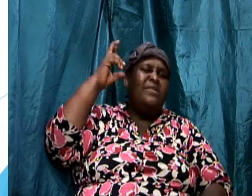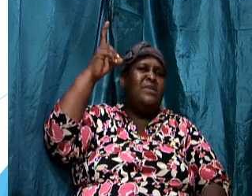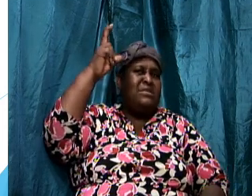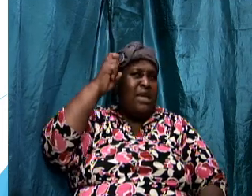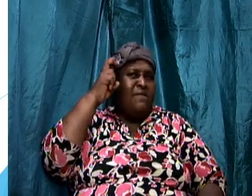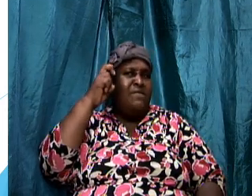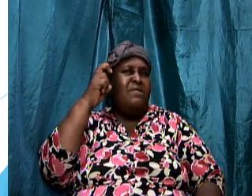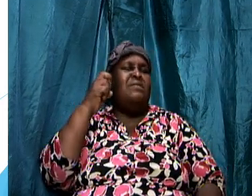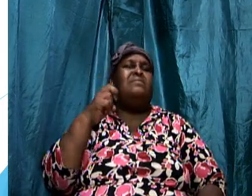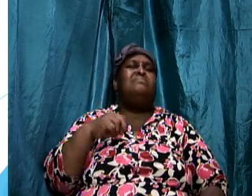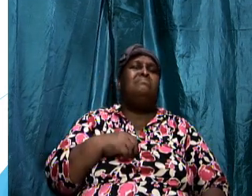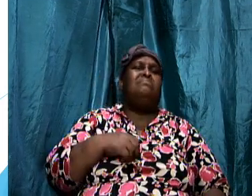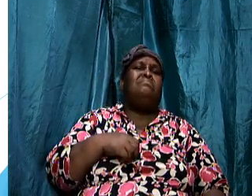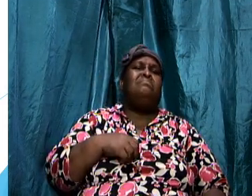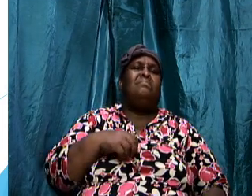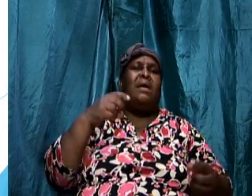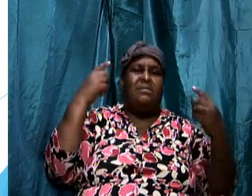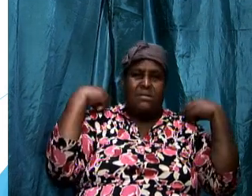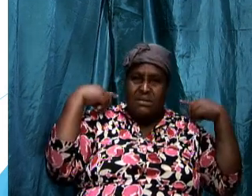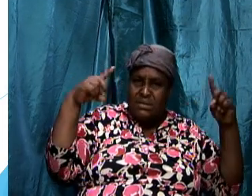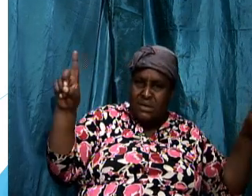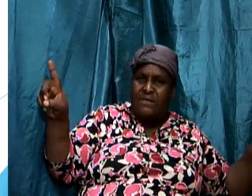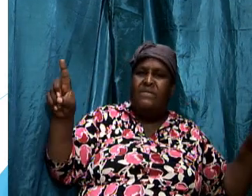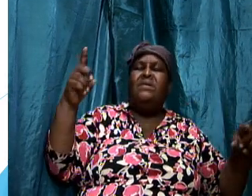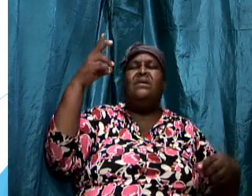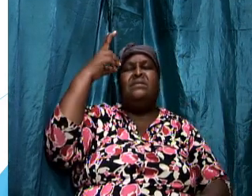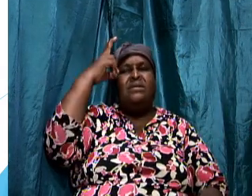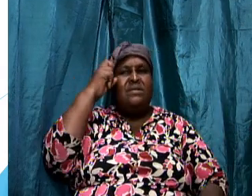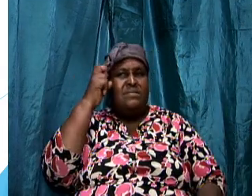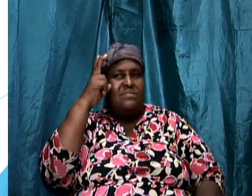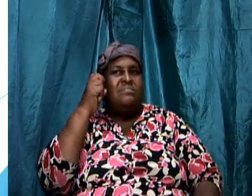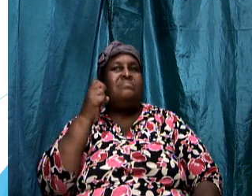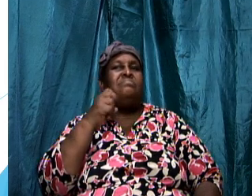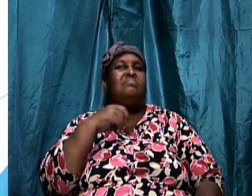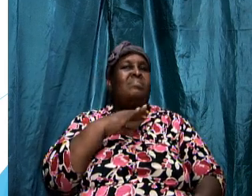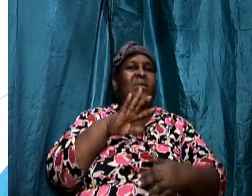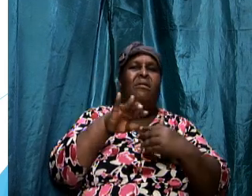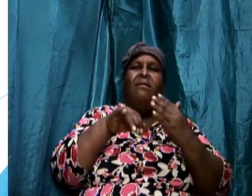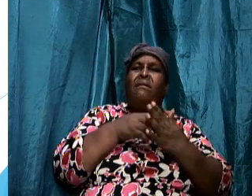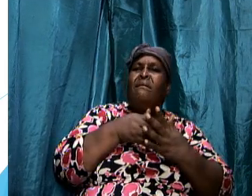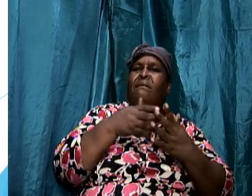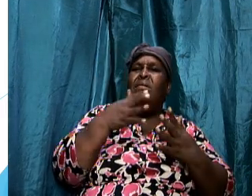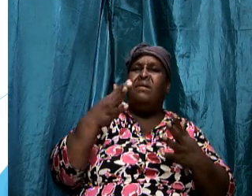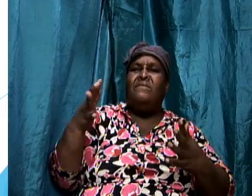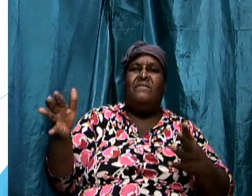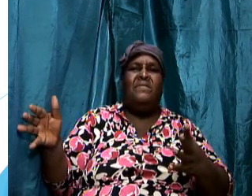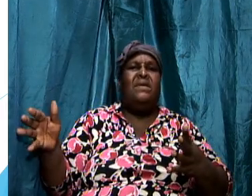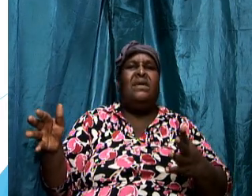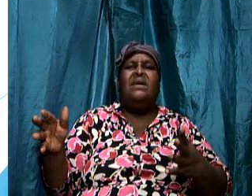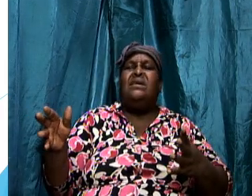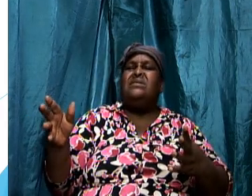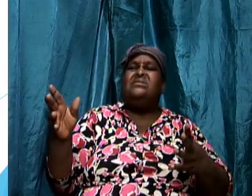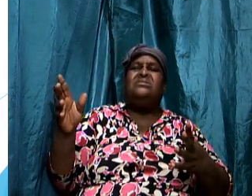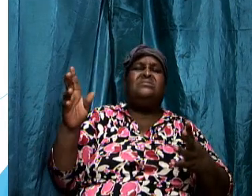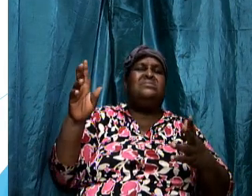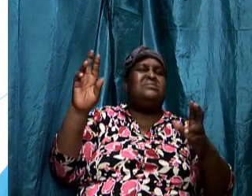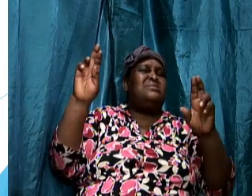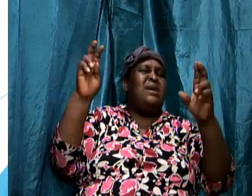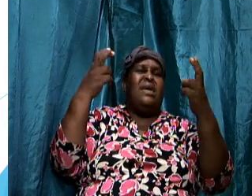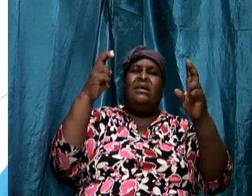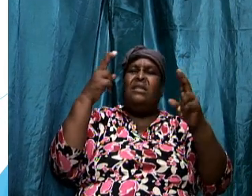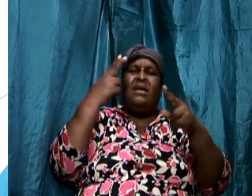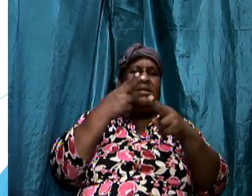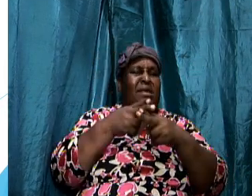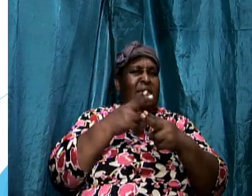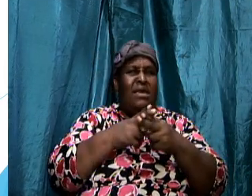all of these are titles are names type of how he is and his ability